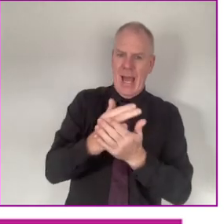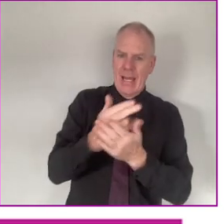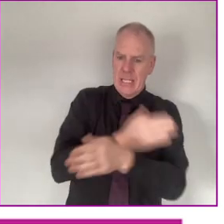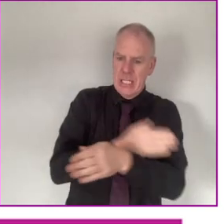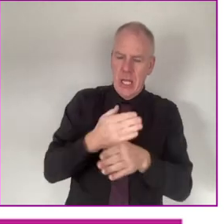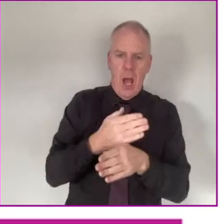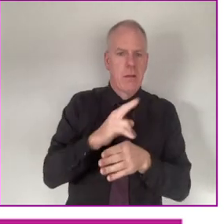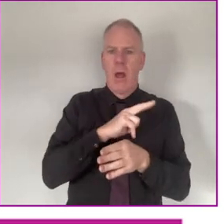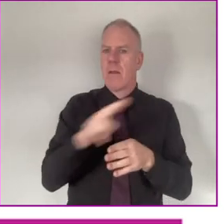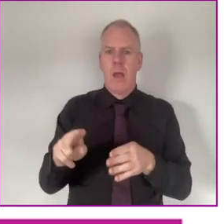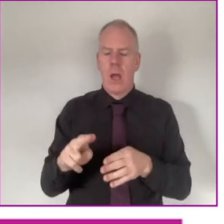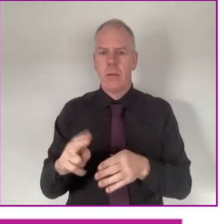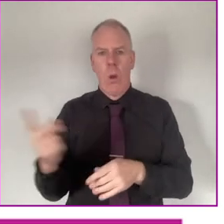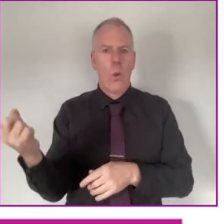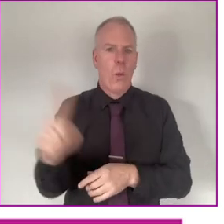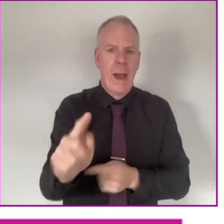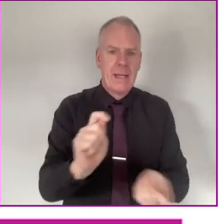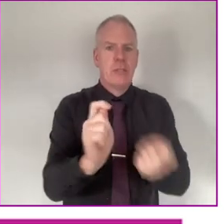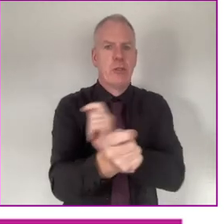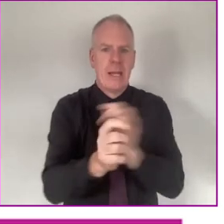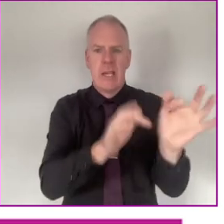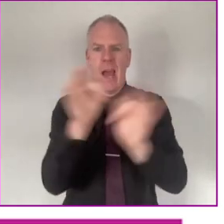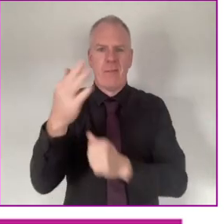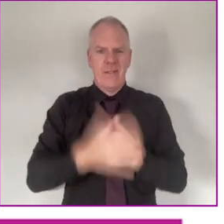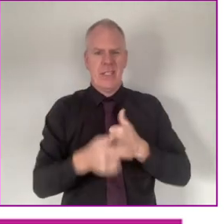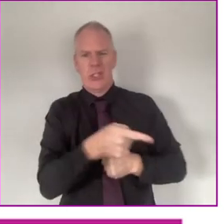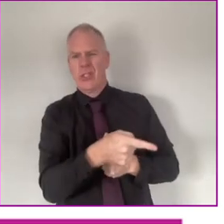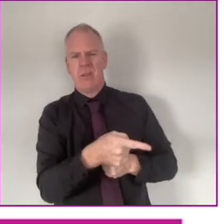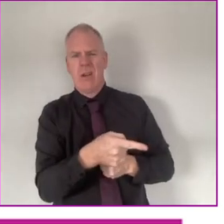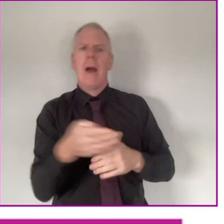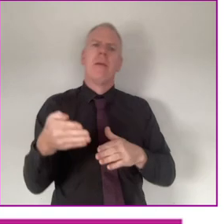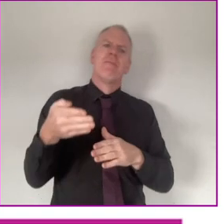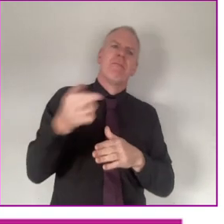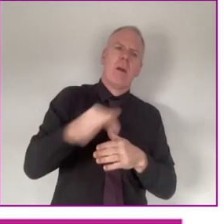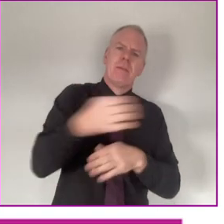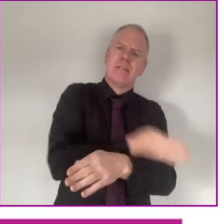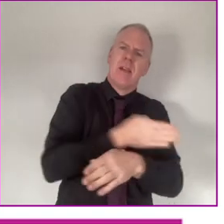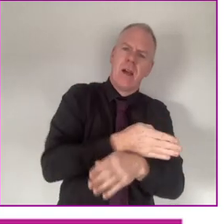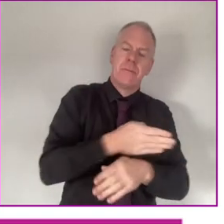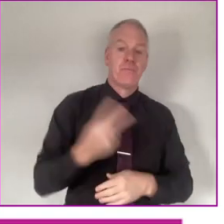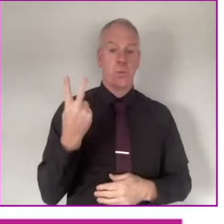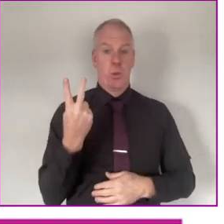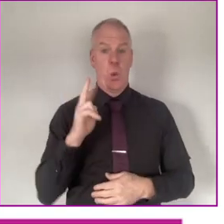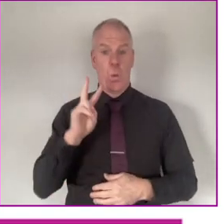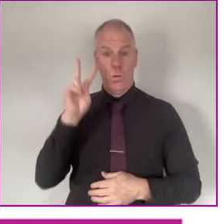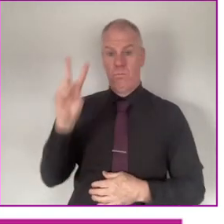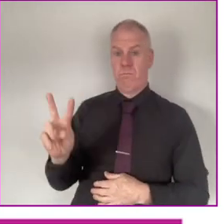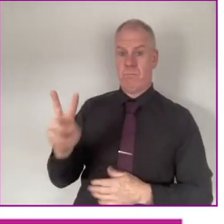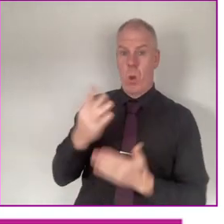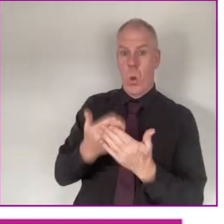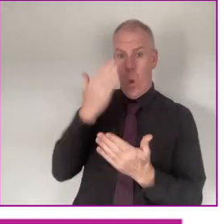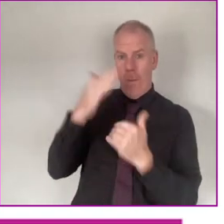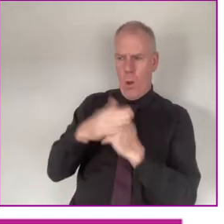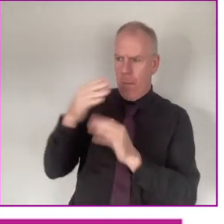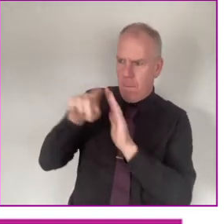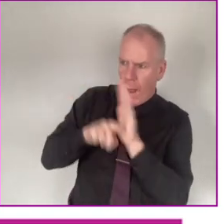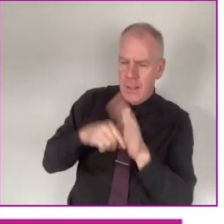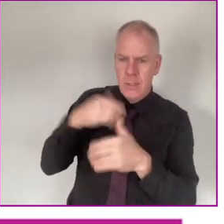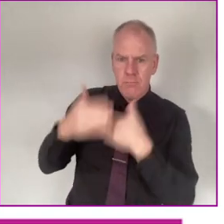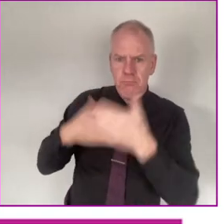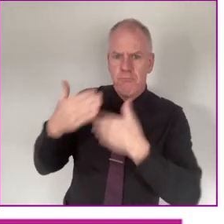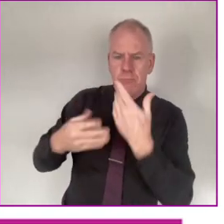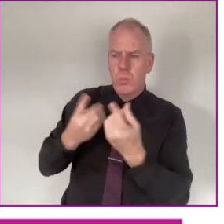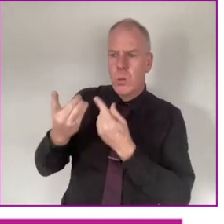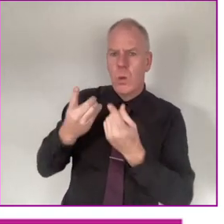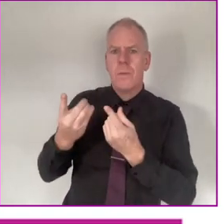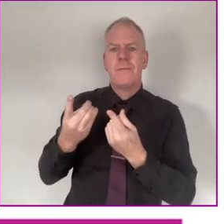design stage rather than going back and trying to change things after it was done. So, two of us decided to learn more